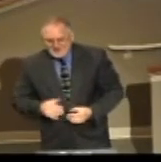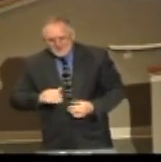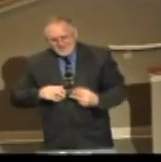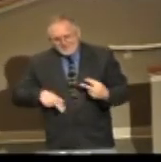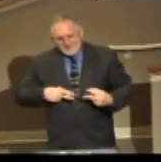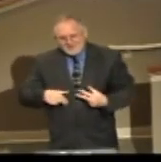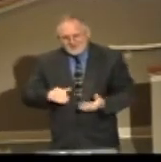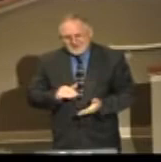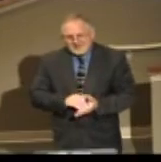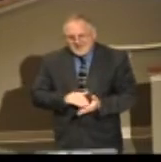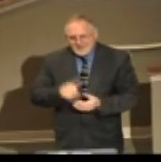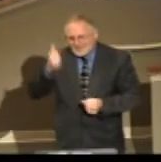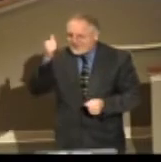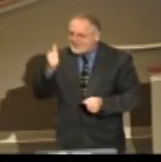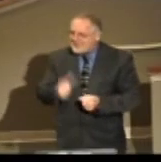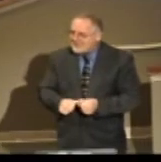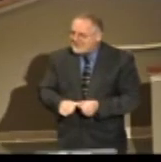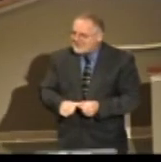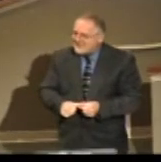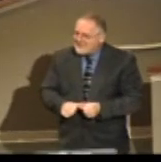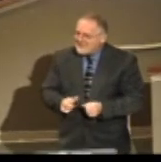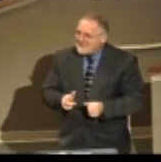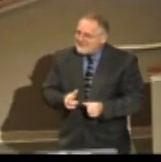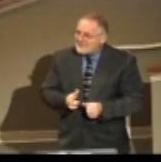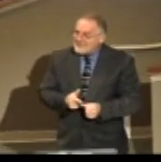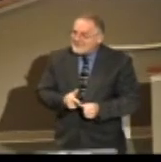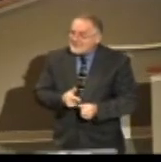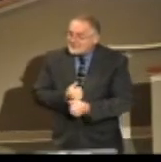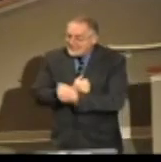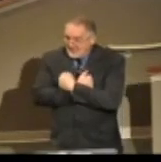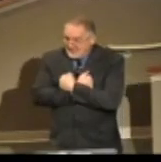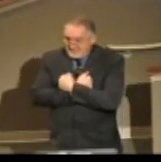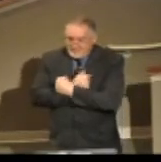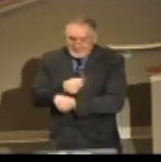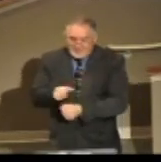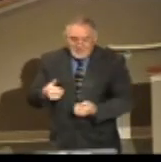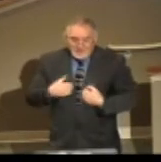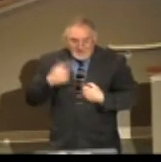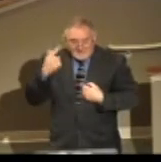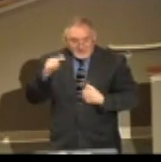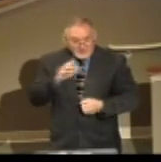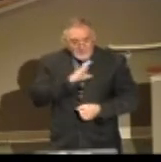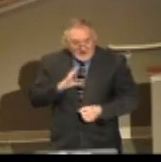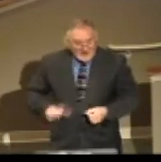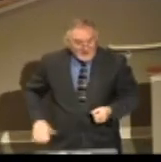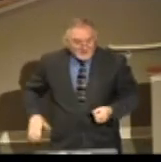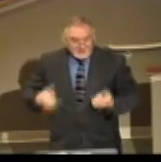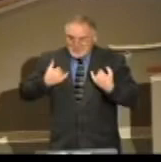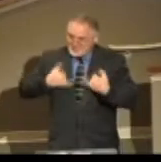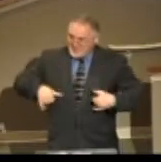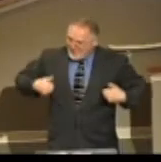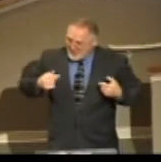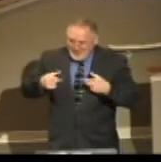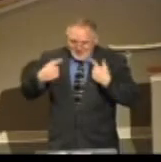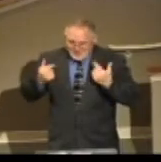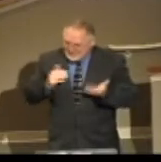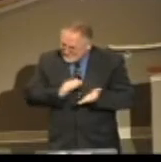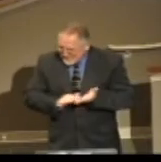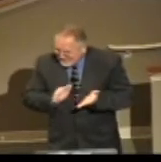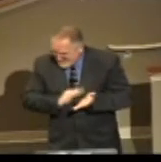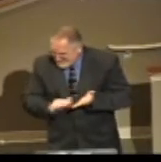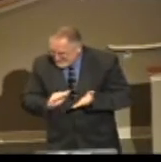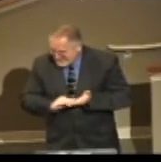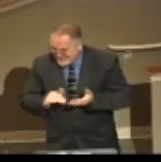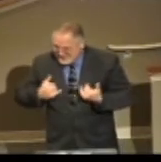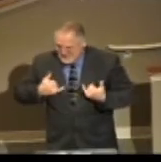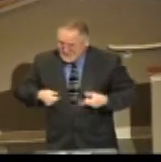and get a glimpse again of the first love that you had for Christ when you got saved? Oh, my, the joy of sins forgiven. Oh, my, the